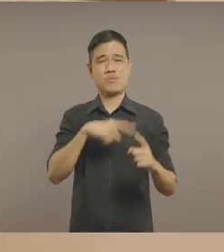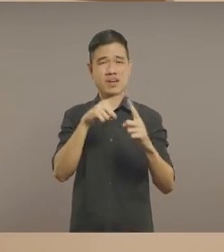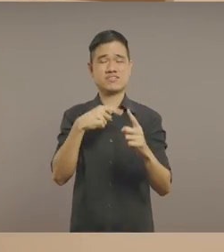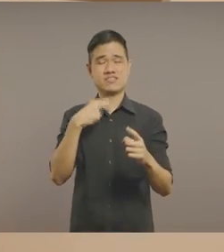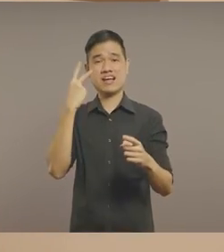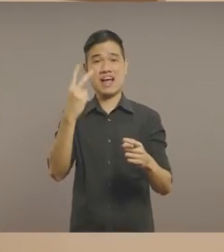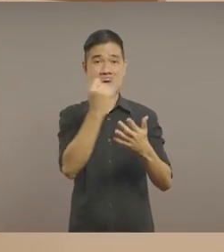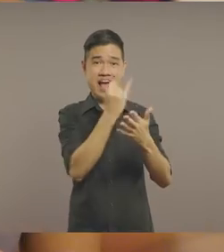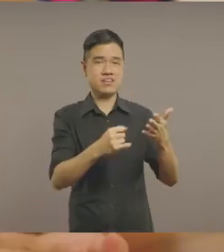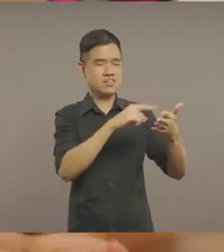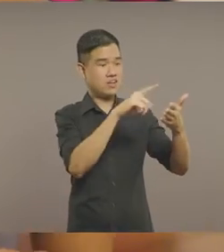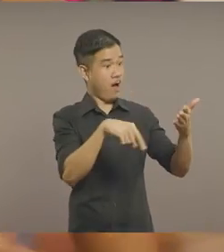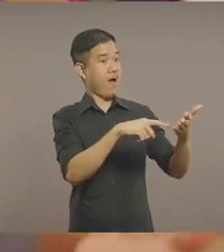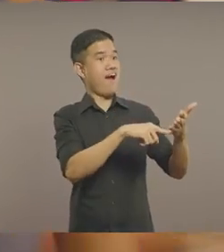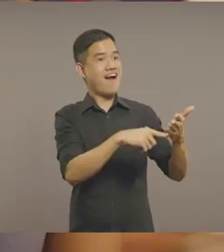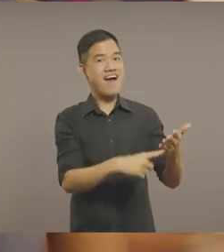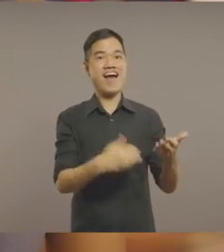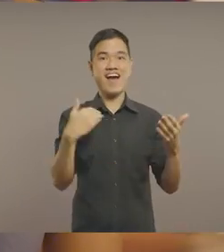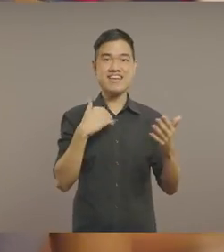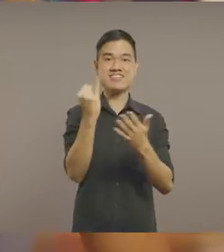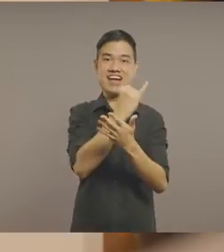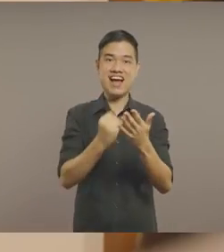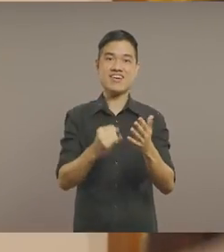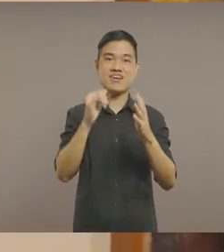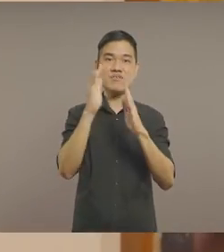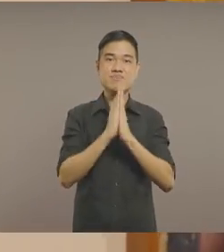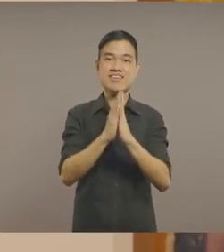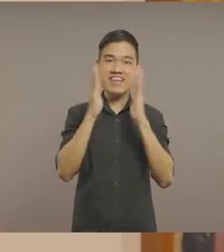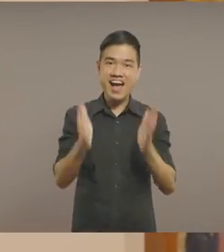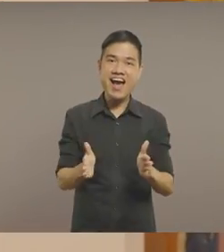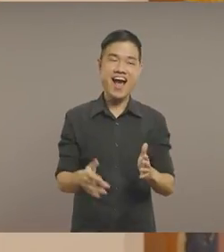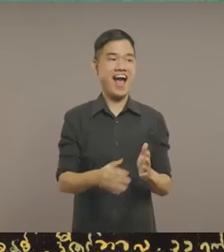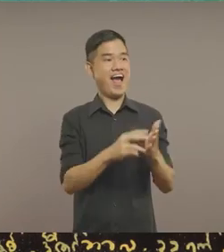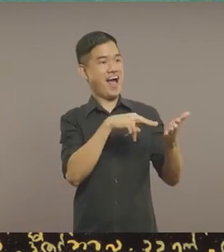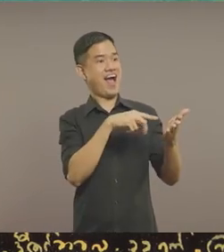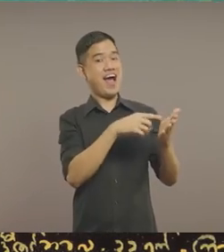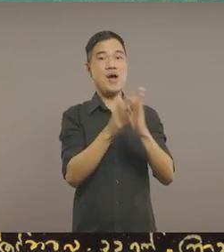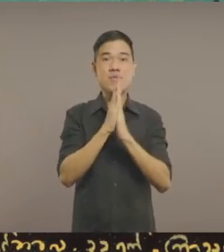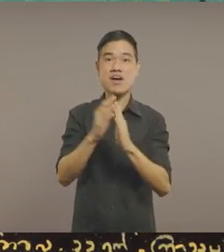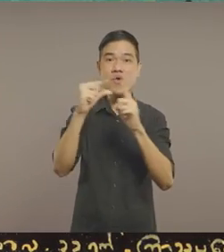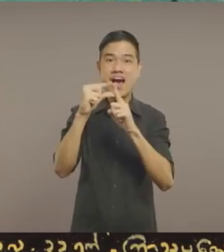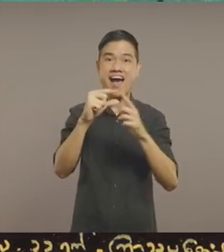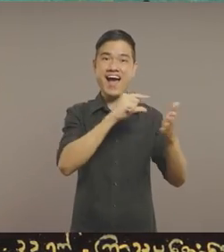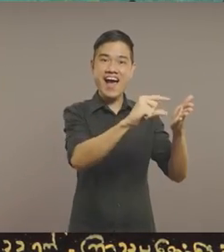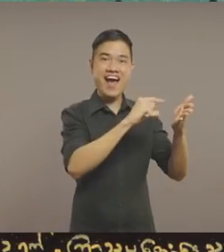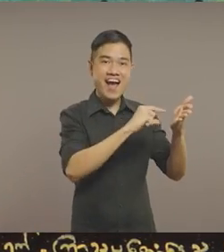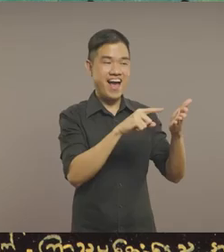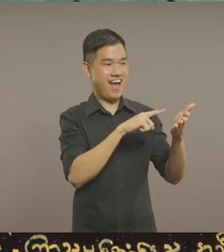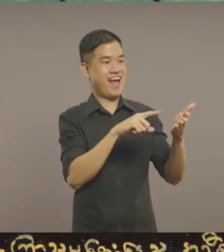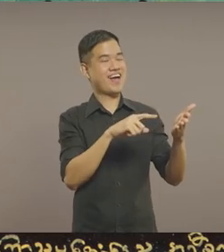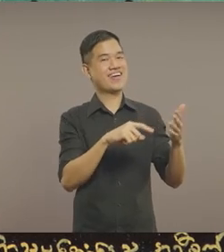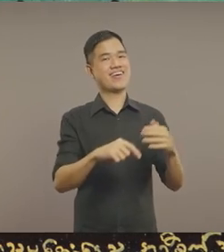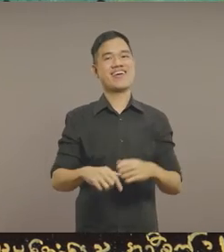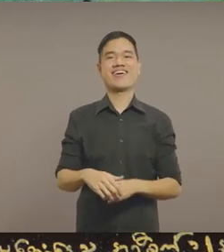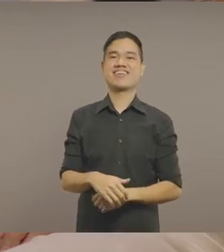When I first saw this artwork, I felt a connection just by the very fact that the artist was a Burmese and that there were Burmese words on this artwork.